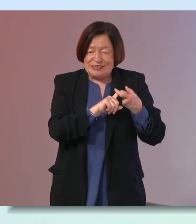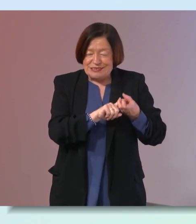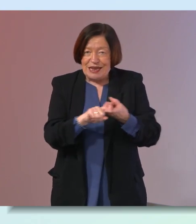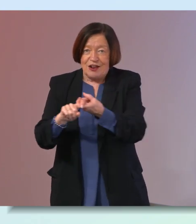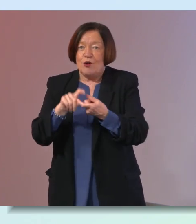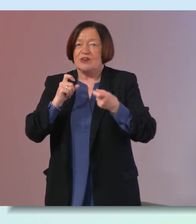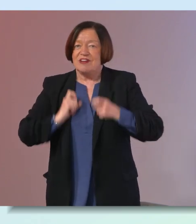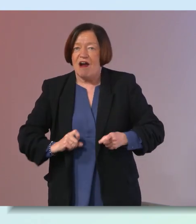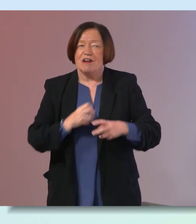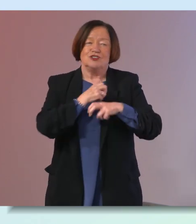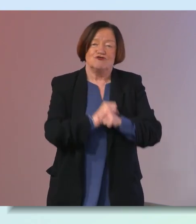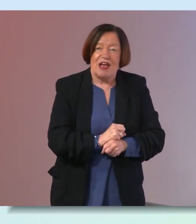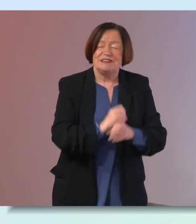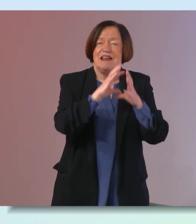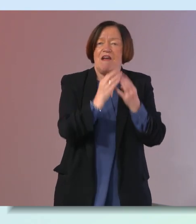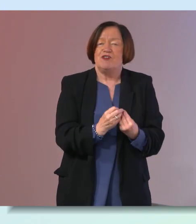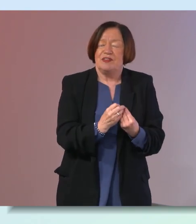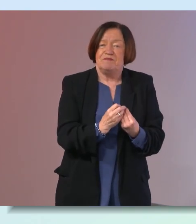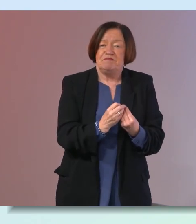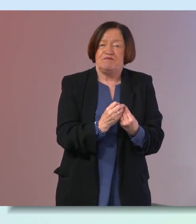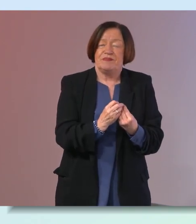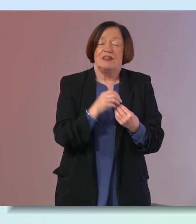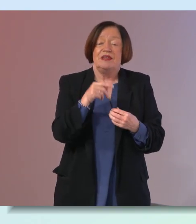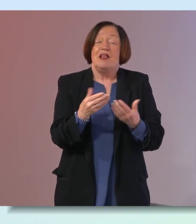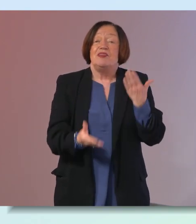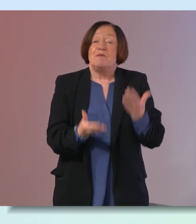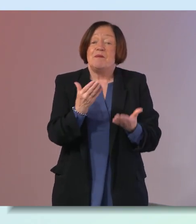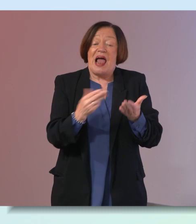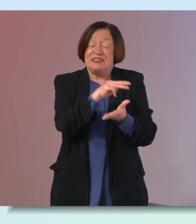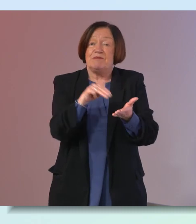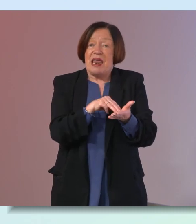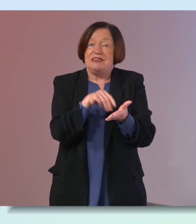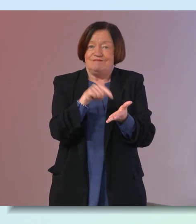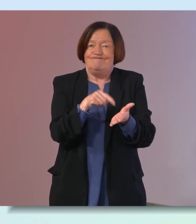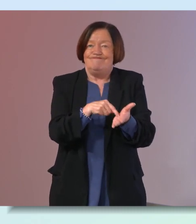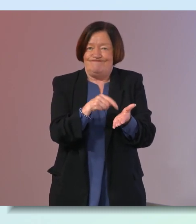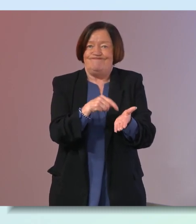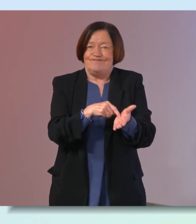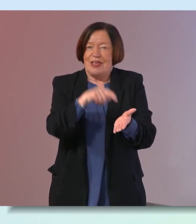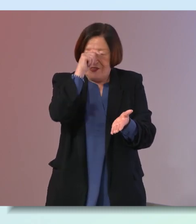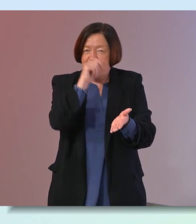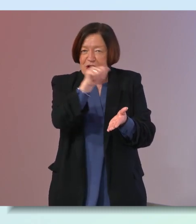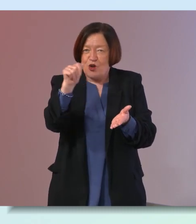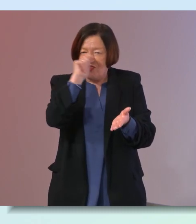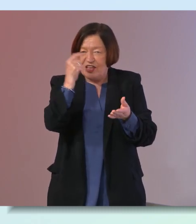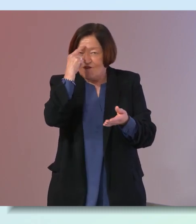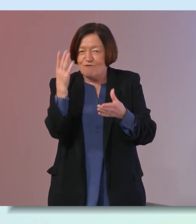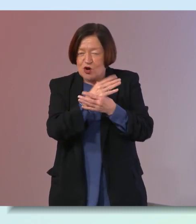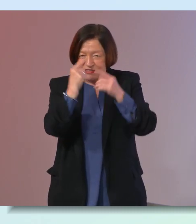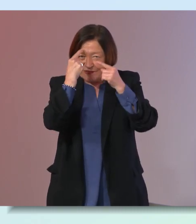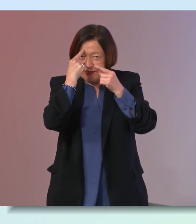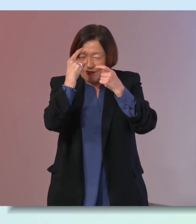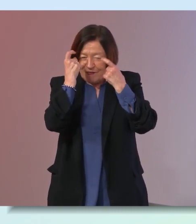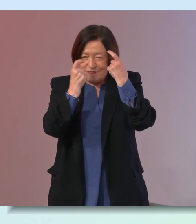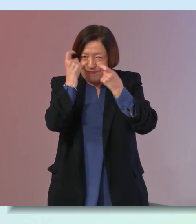we're tired and stressed and all that so the the the balance plate you know thinking about your mindset and just trying to eat